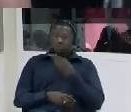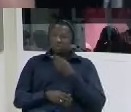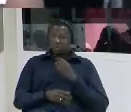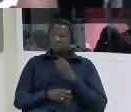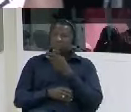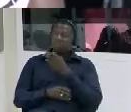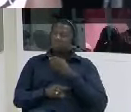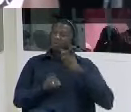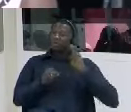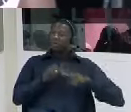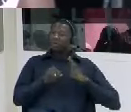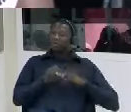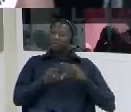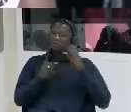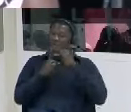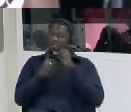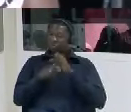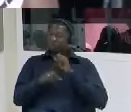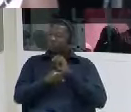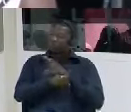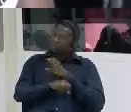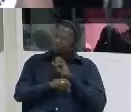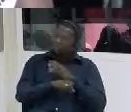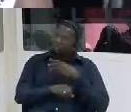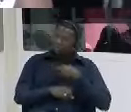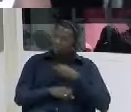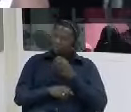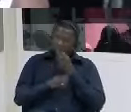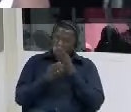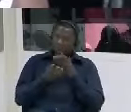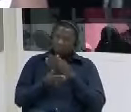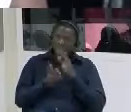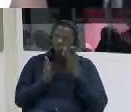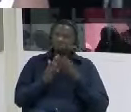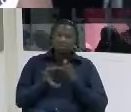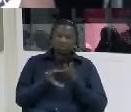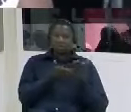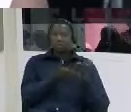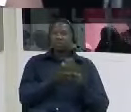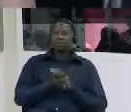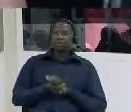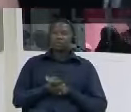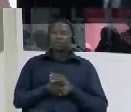um mr chairman may i hand over the witness to you for questioning thank you